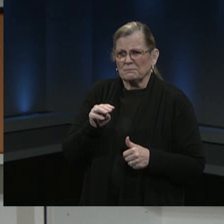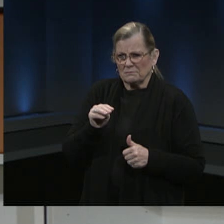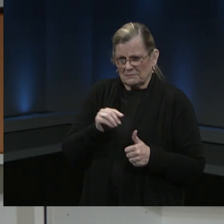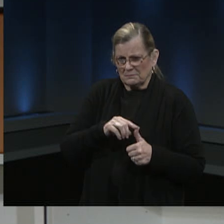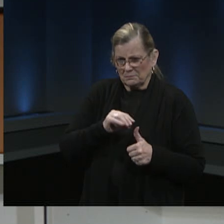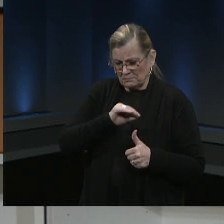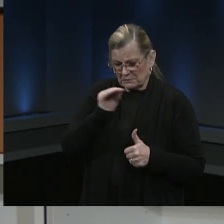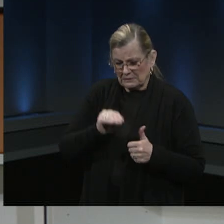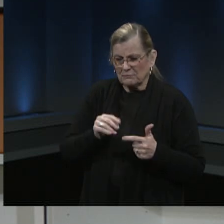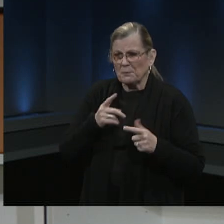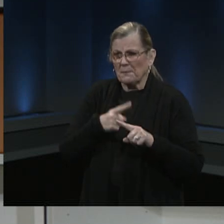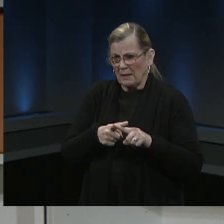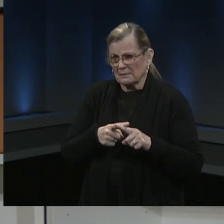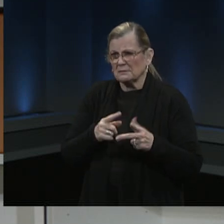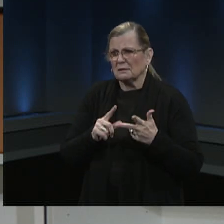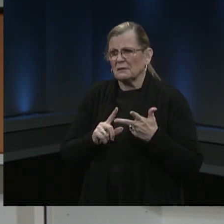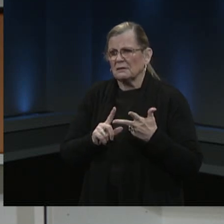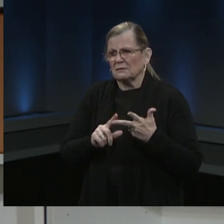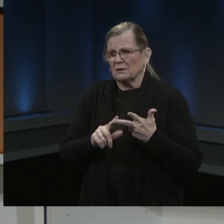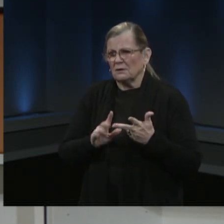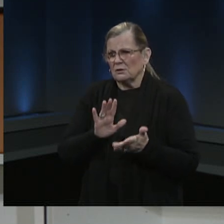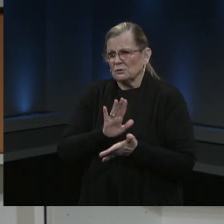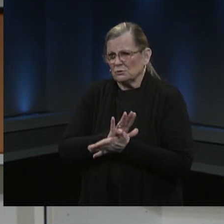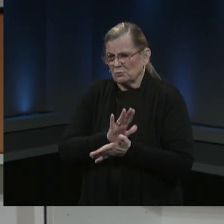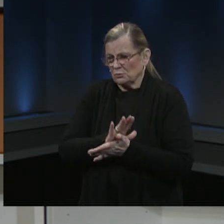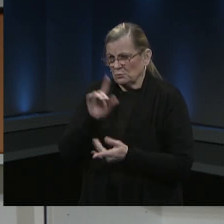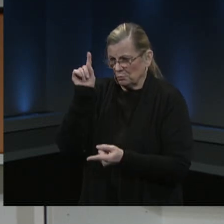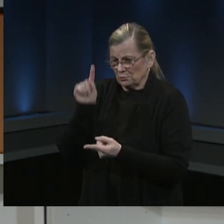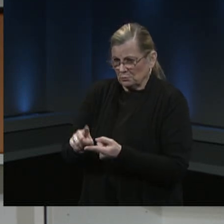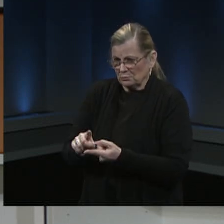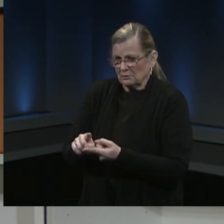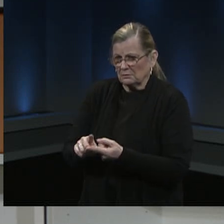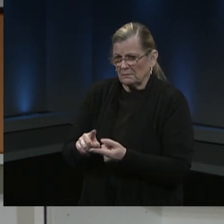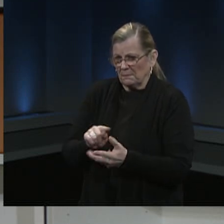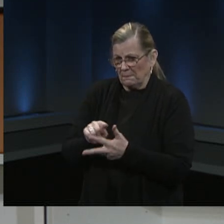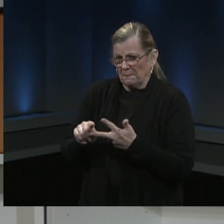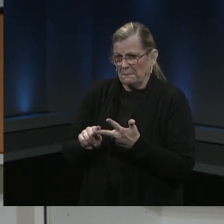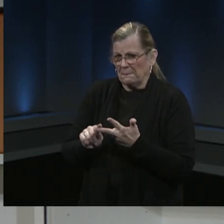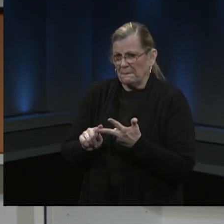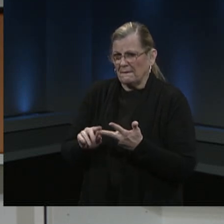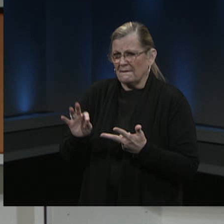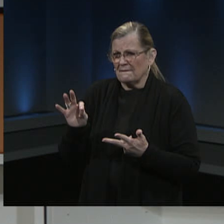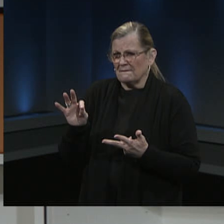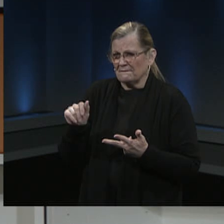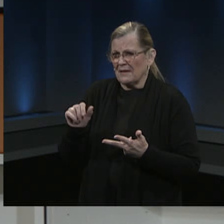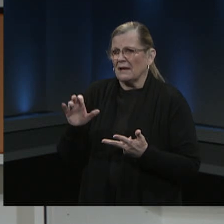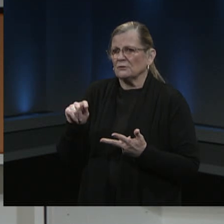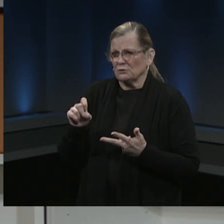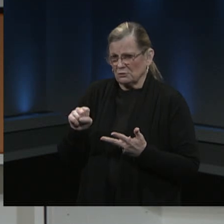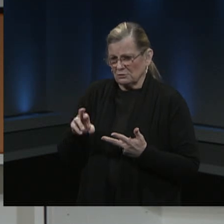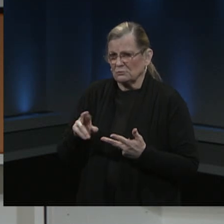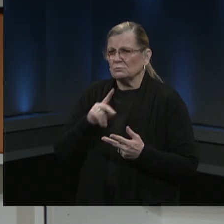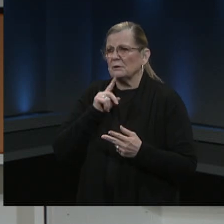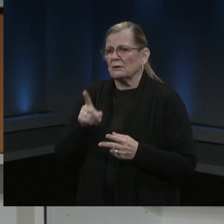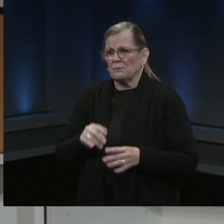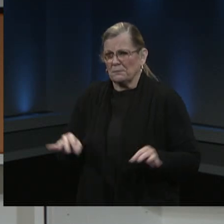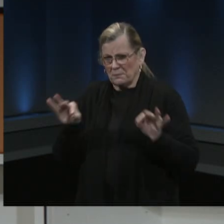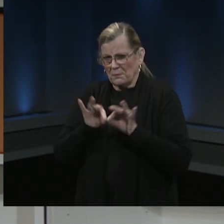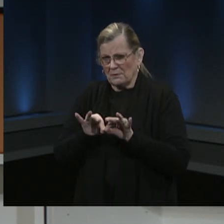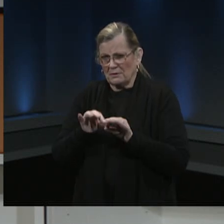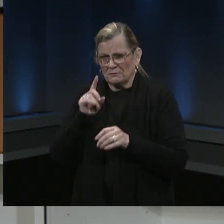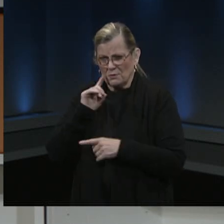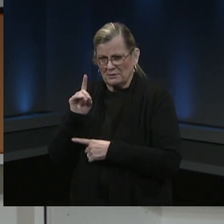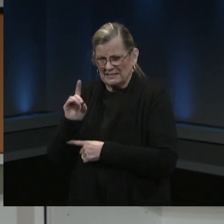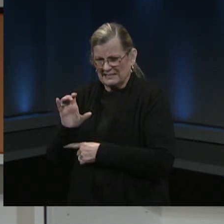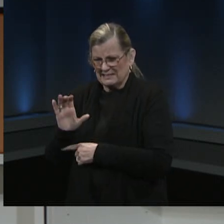and the school mitigation strategies. Those represent the three core CDC indicators around